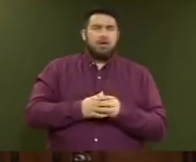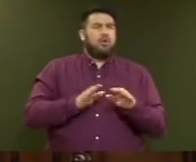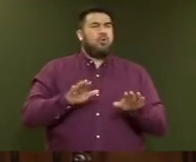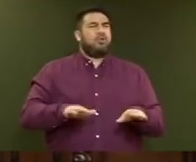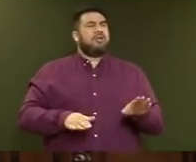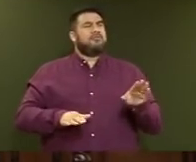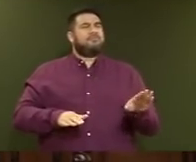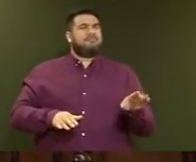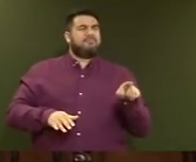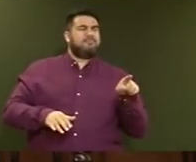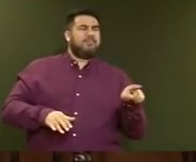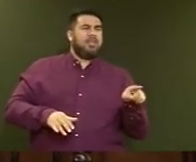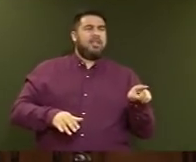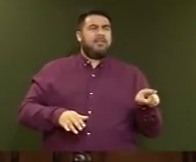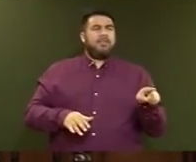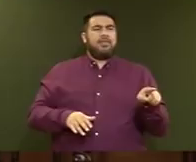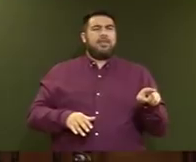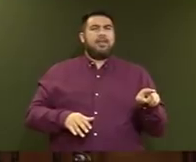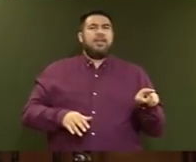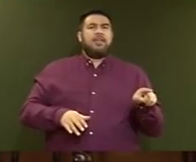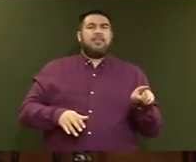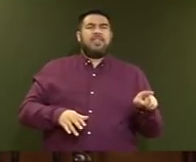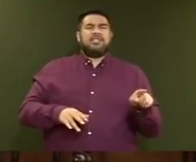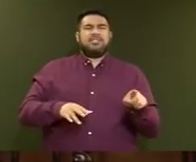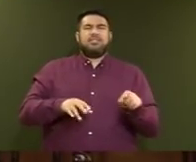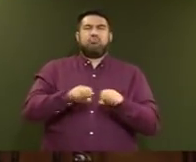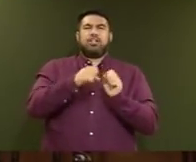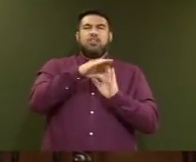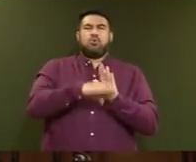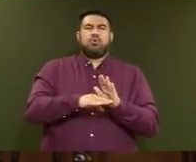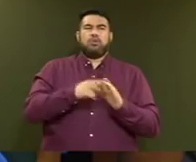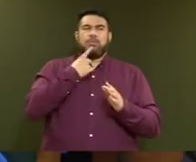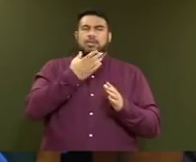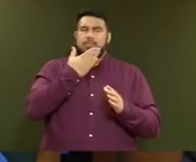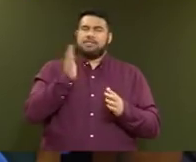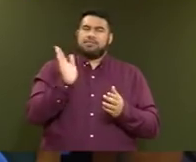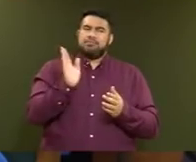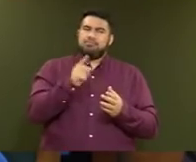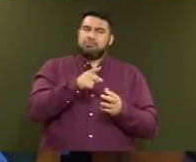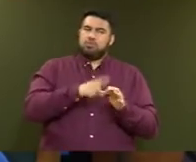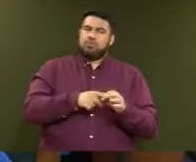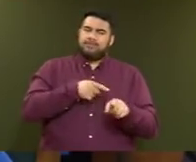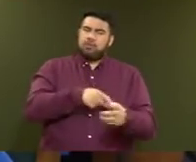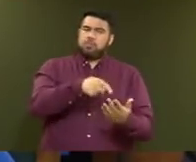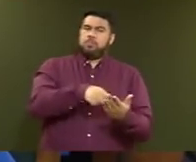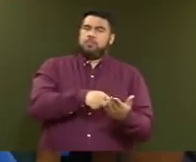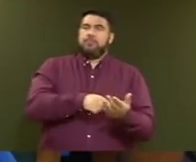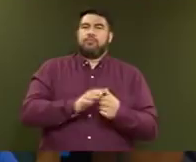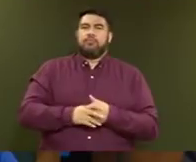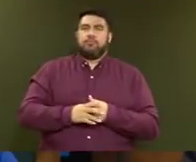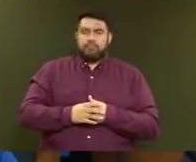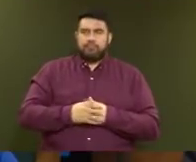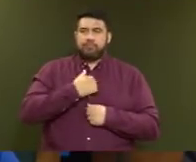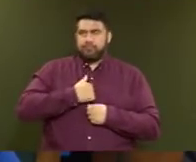that's sort of now 2-1 in the out of order. We'll just get back to the questions. Supplementary question. When she dismissed